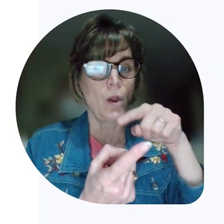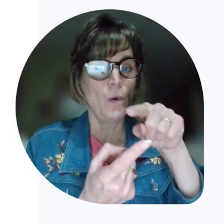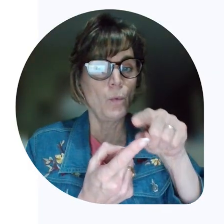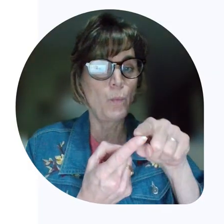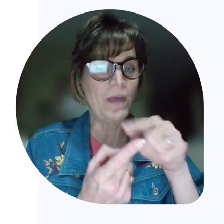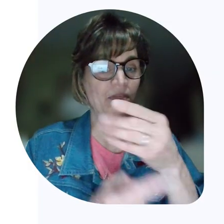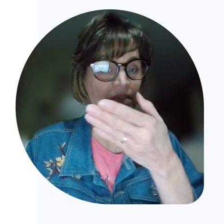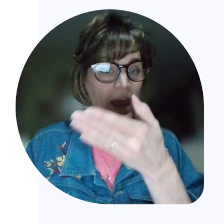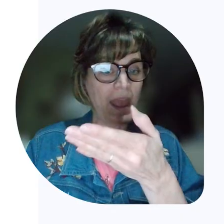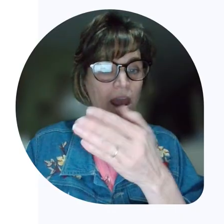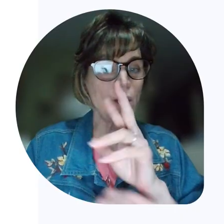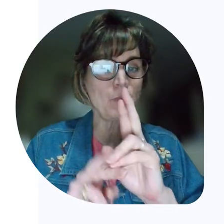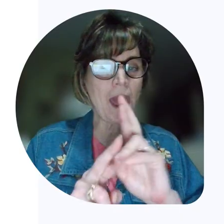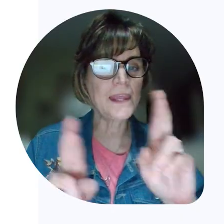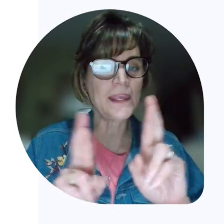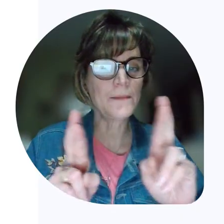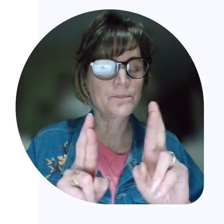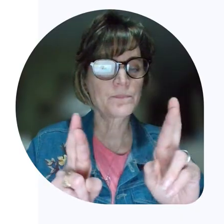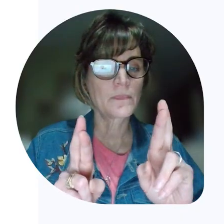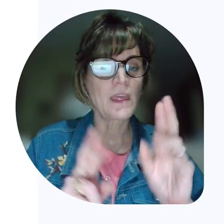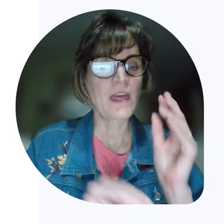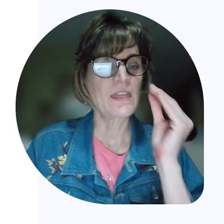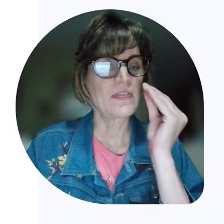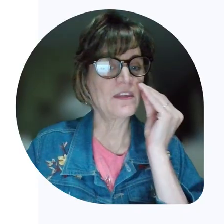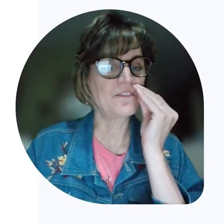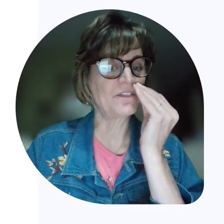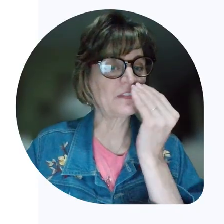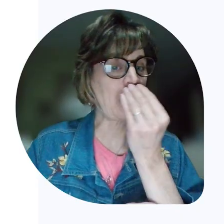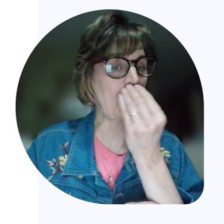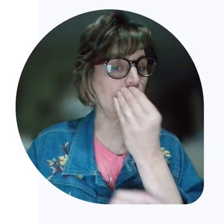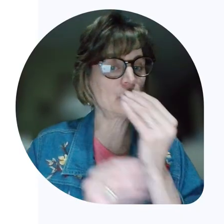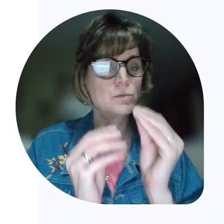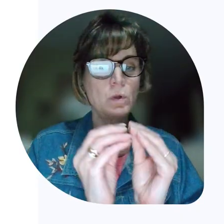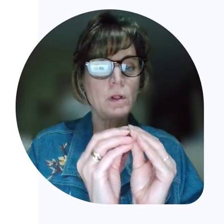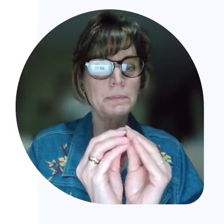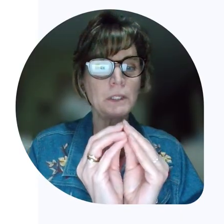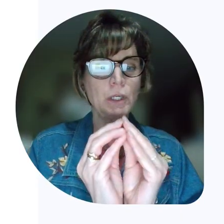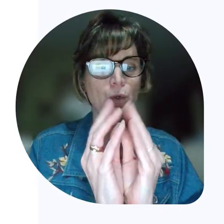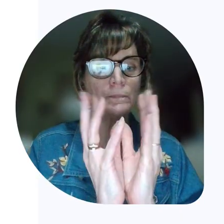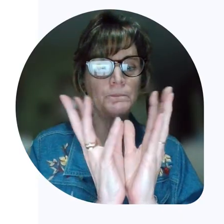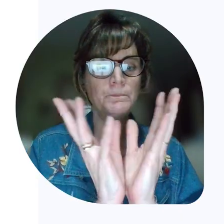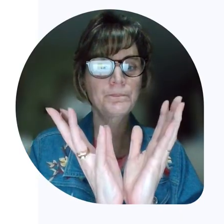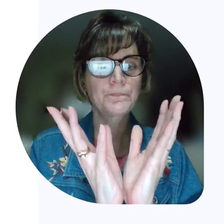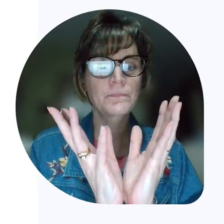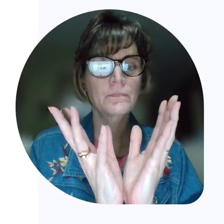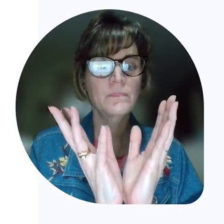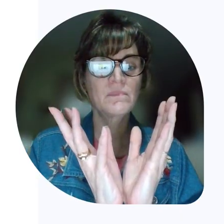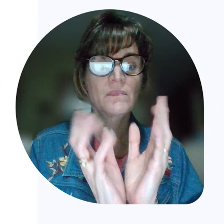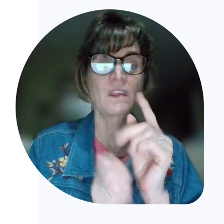When they are ready, the flowers will bloom.